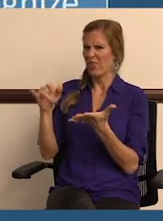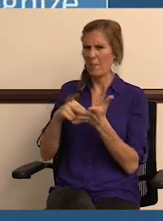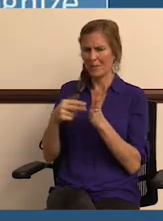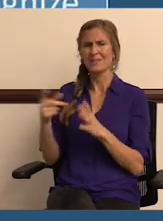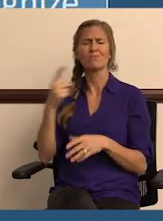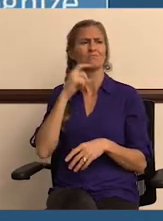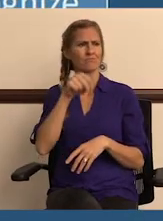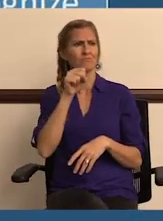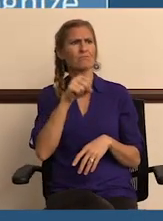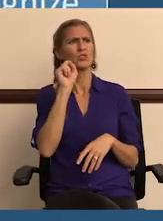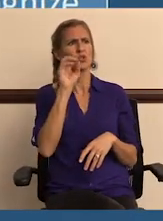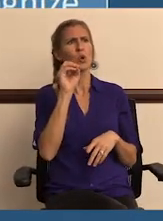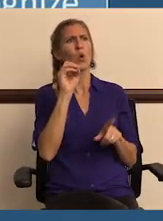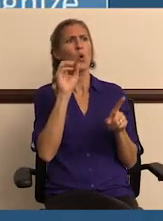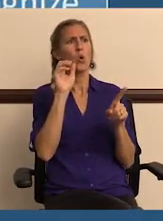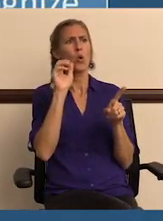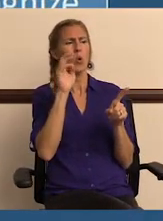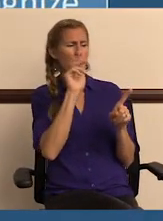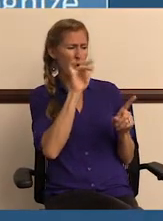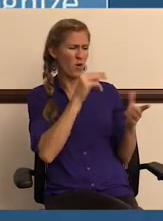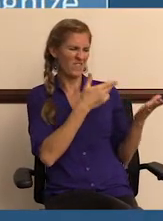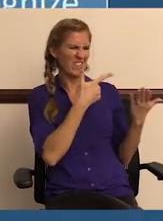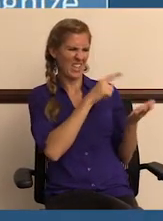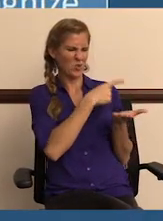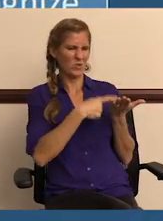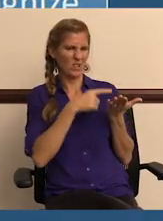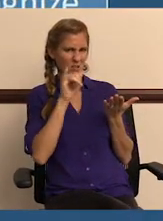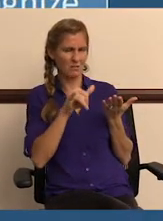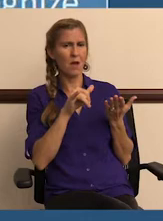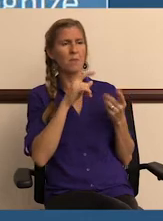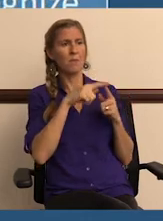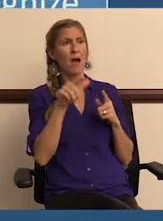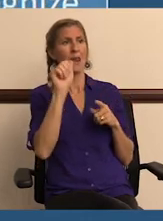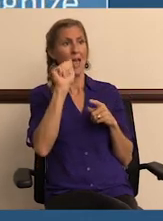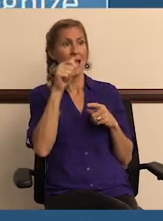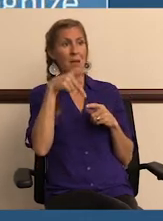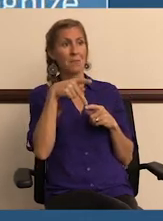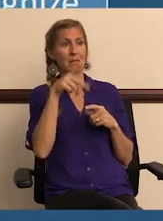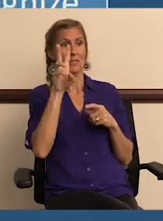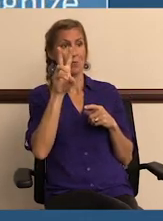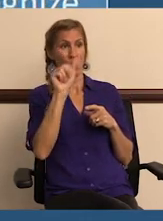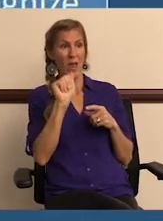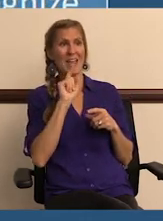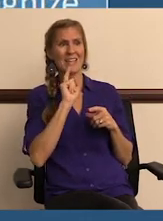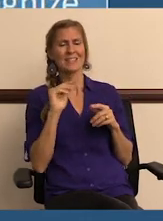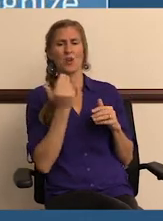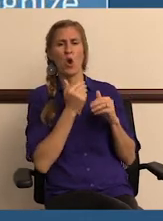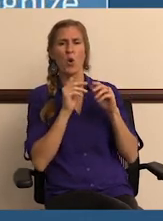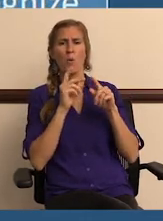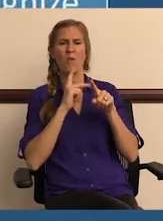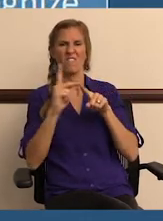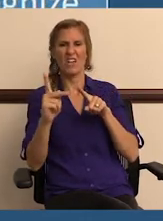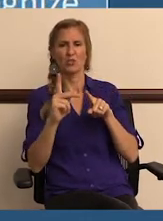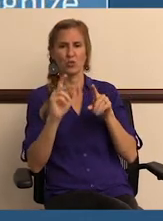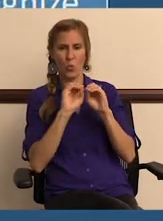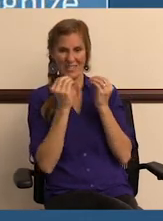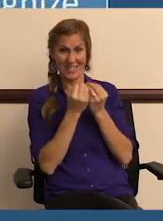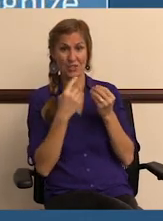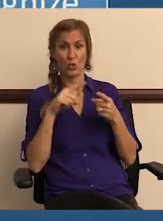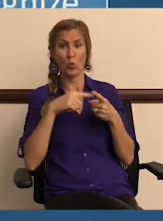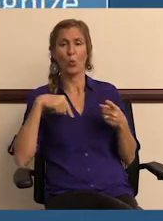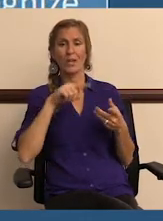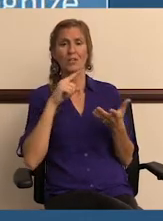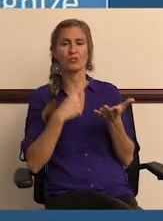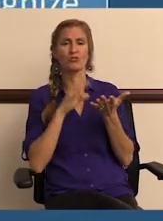means? Absolutely. I'll pass this on to Marvin to talk about real quick. APWA is our professional